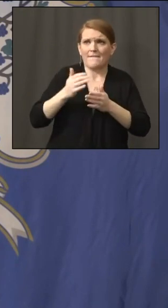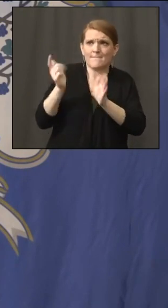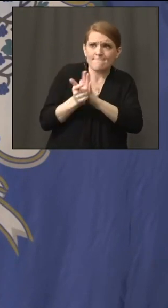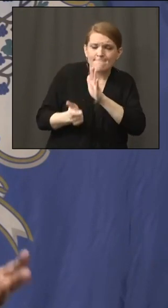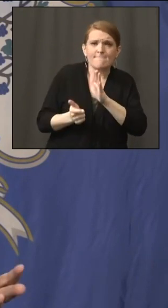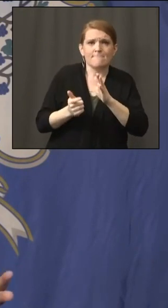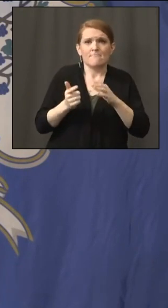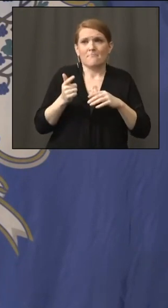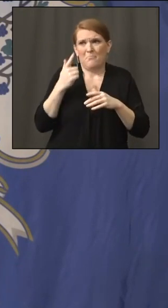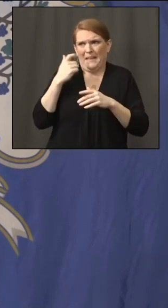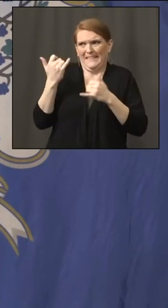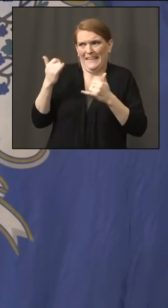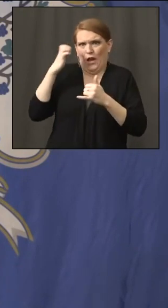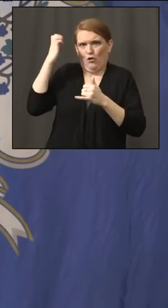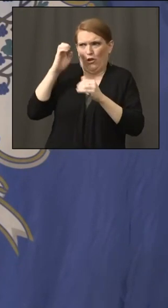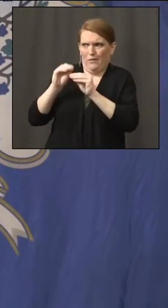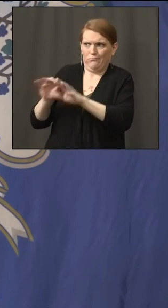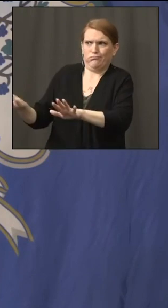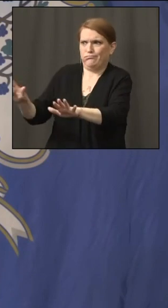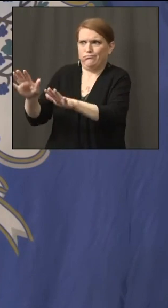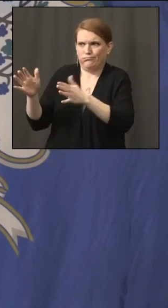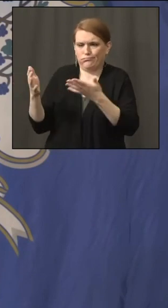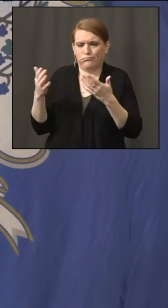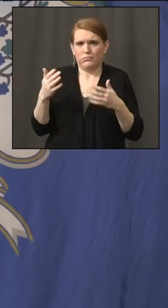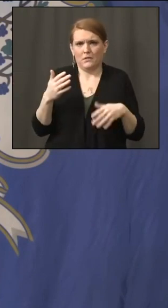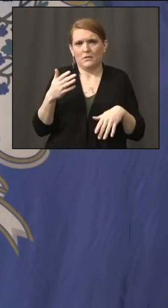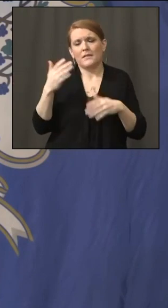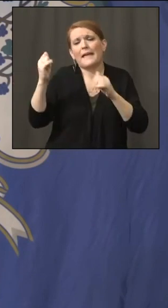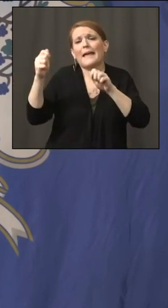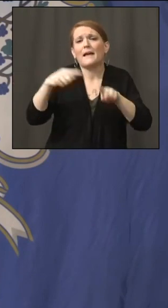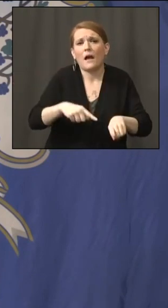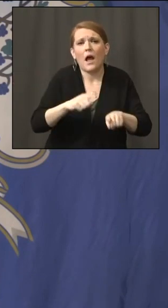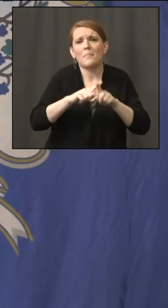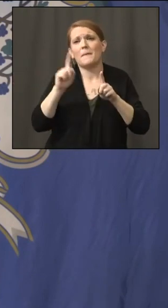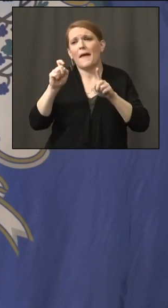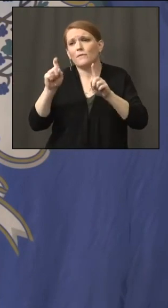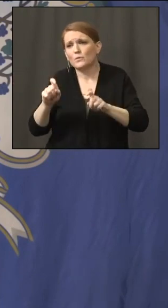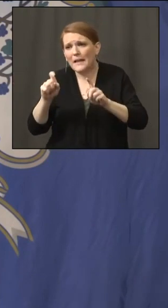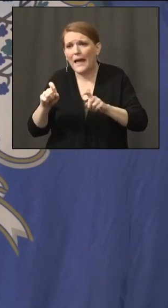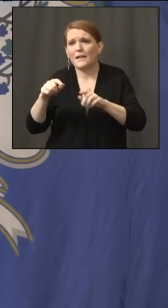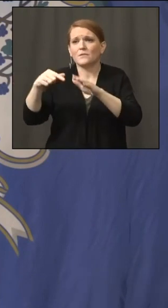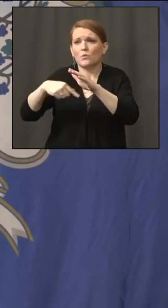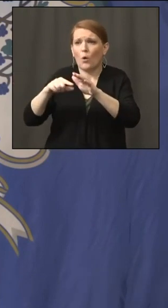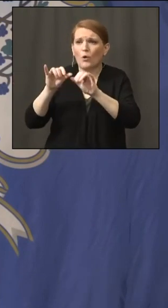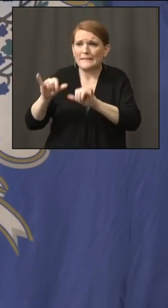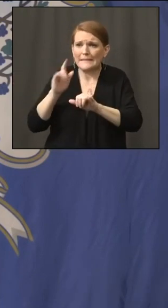awful lot of sense. They got to get tested and they got a quarantine and better yet, stay home.